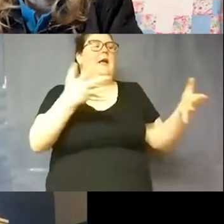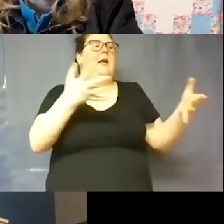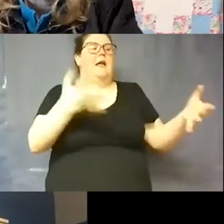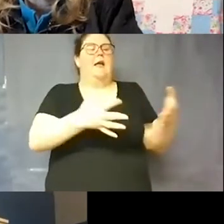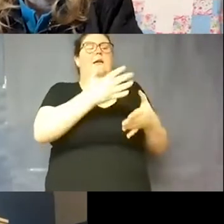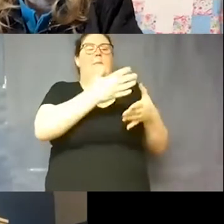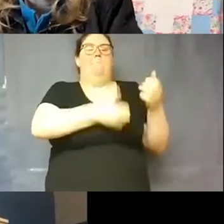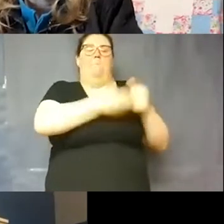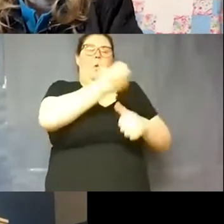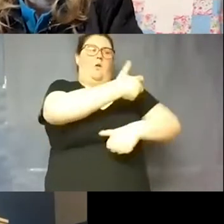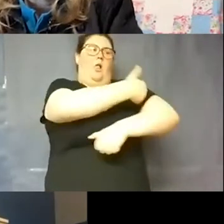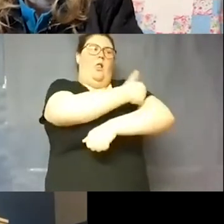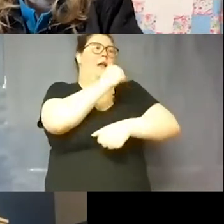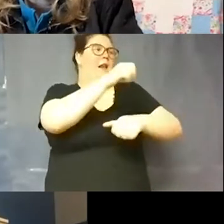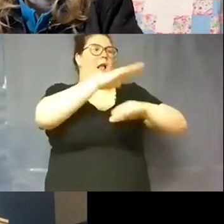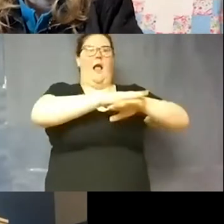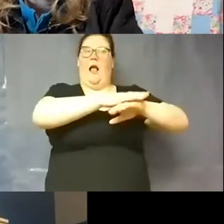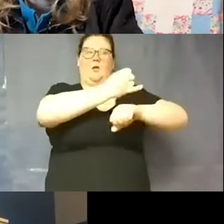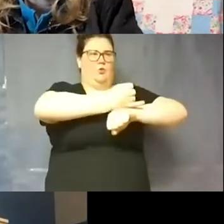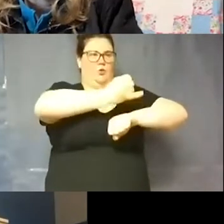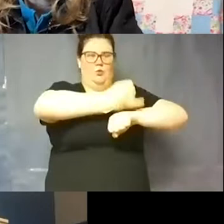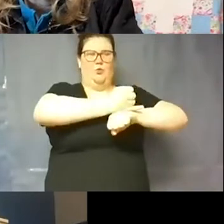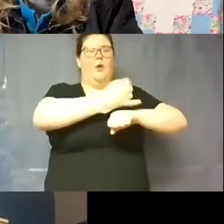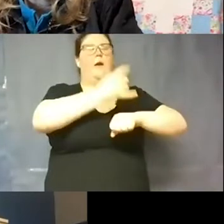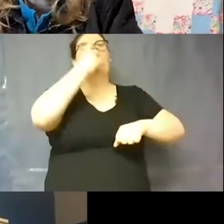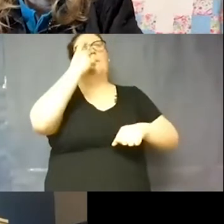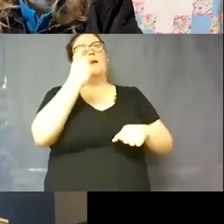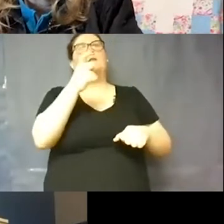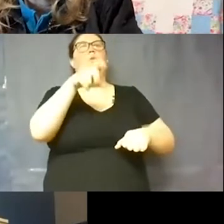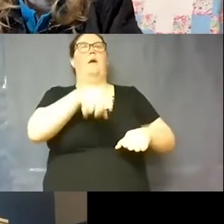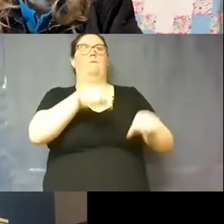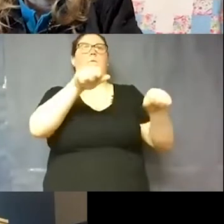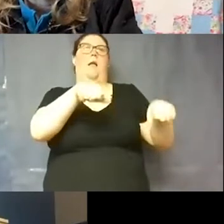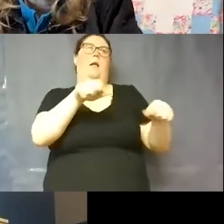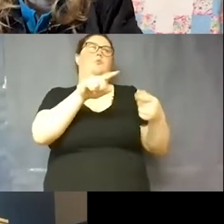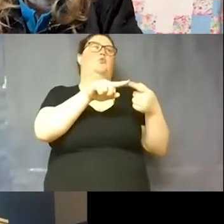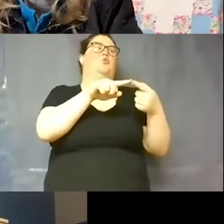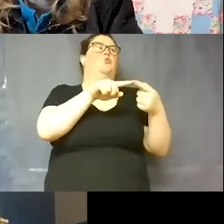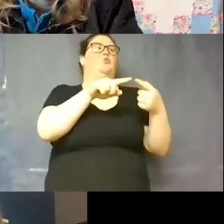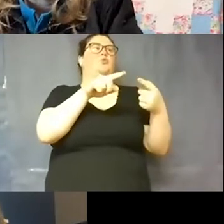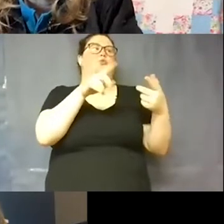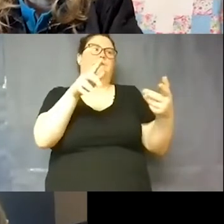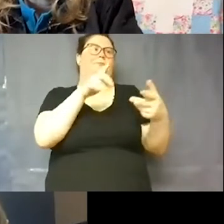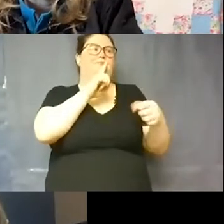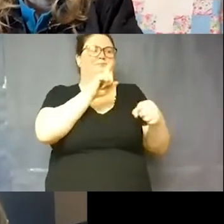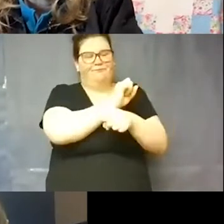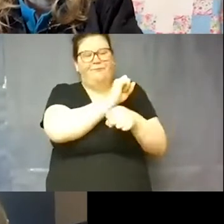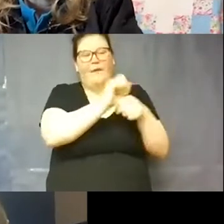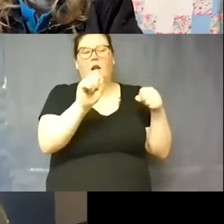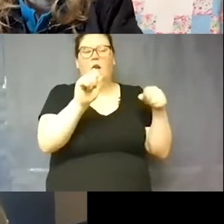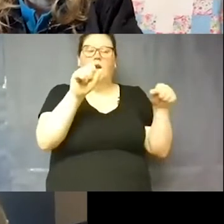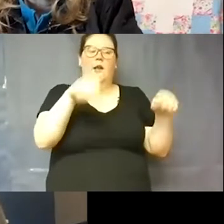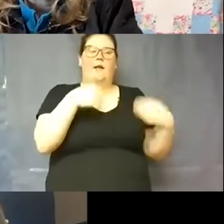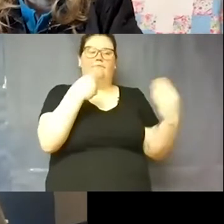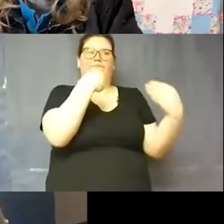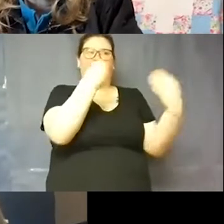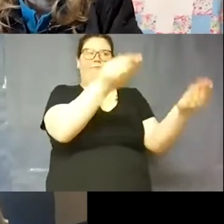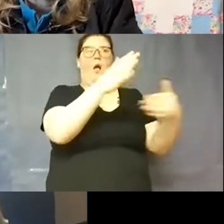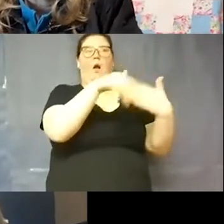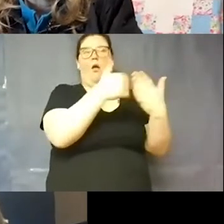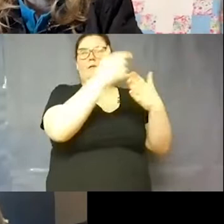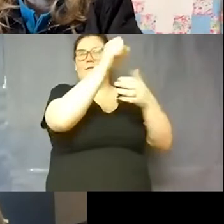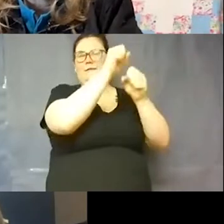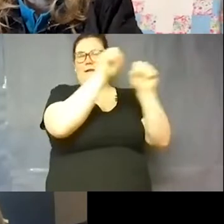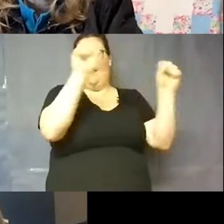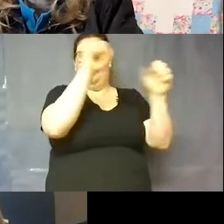are not administered on school property because you know we would have to be able to assure that we would be able to provide all the safety that was necessary